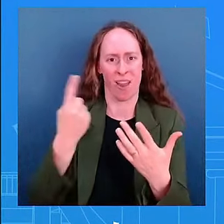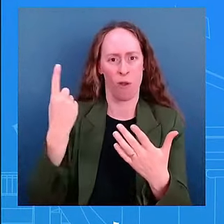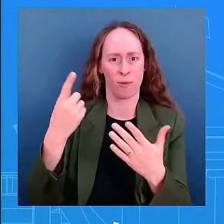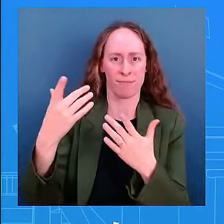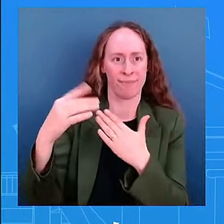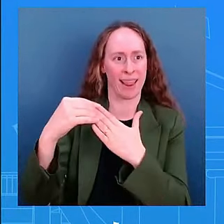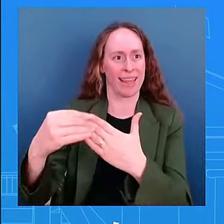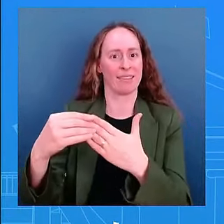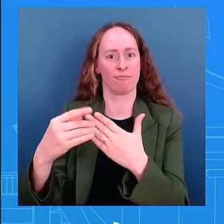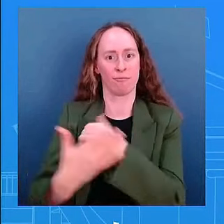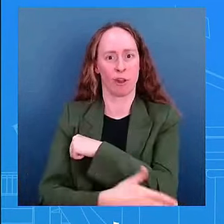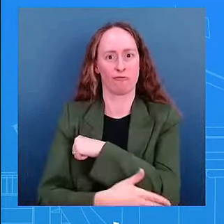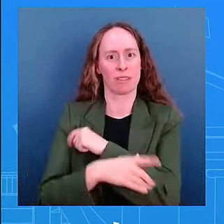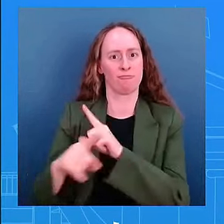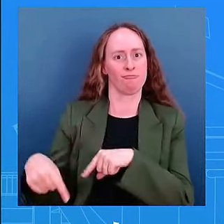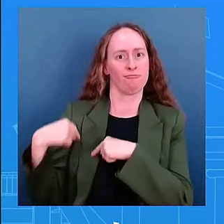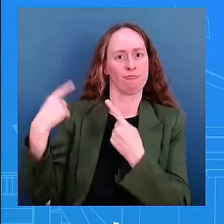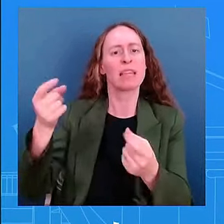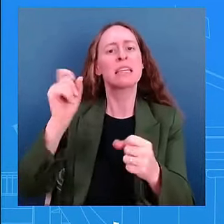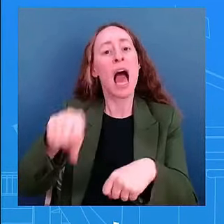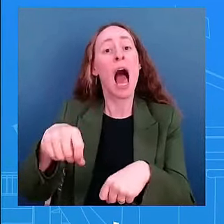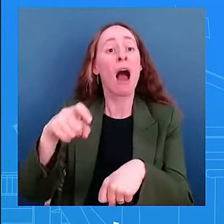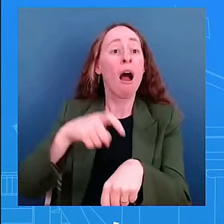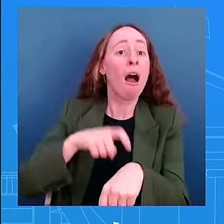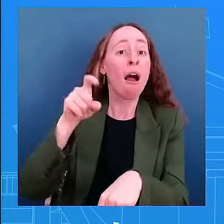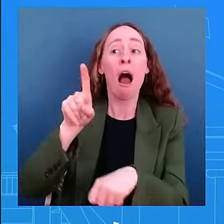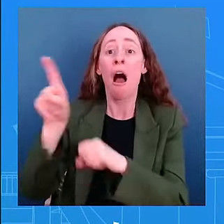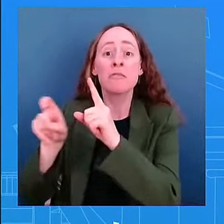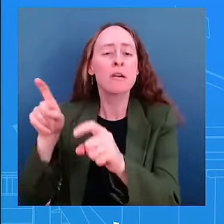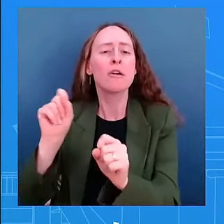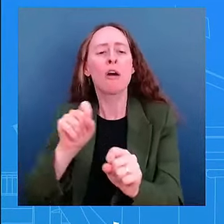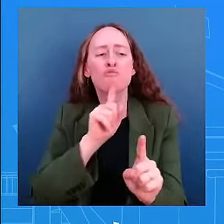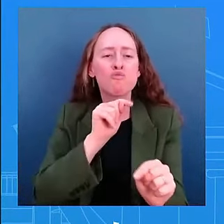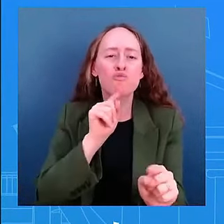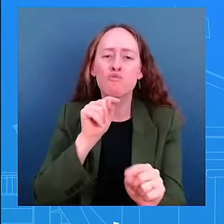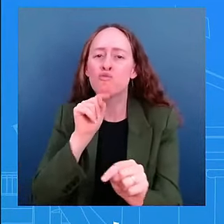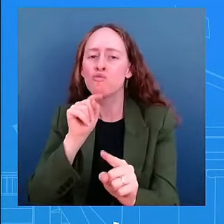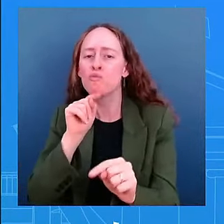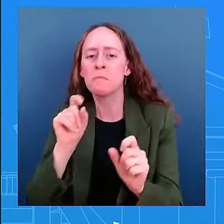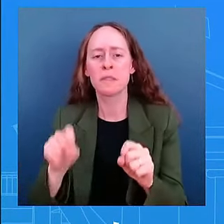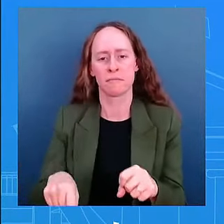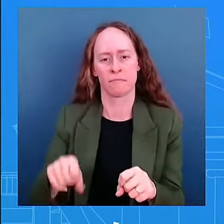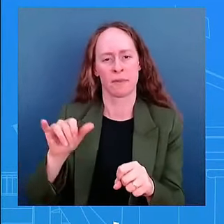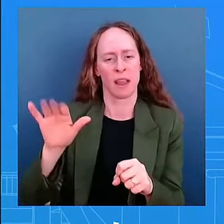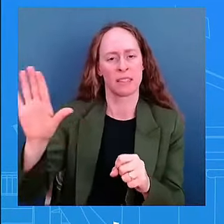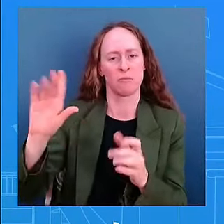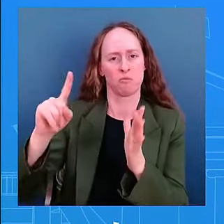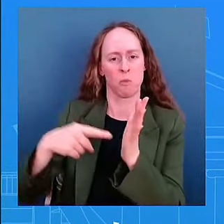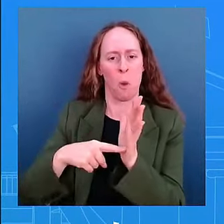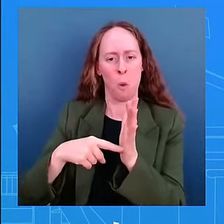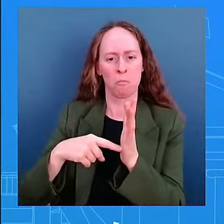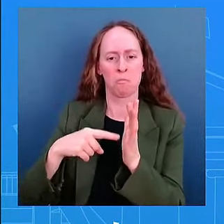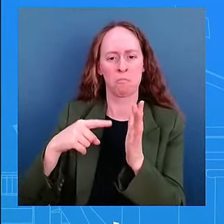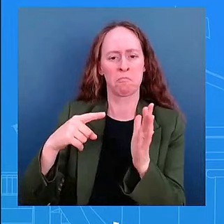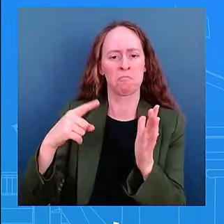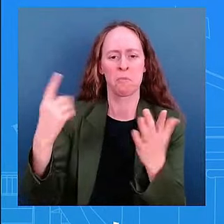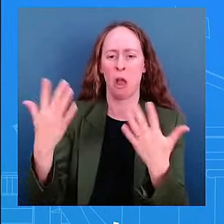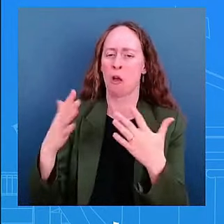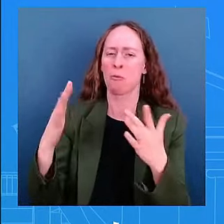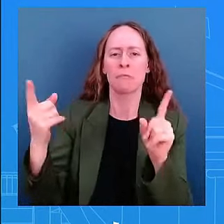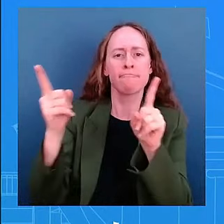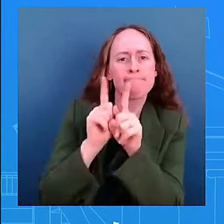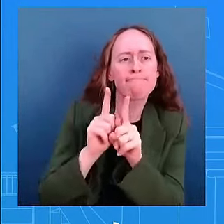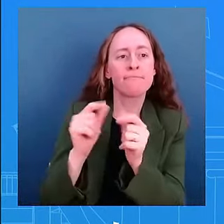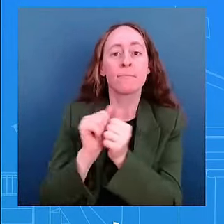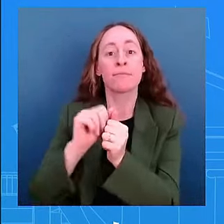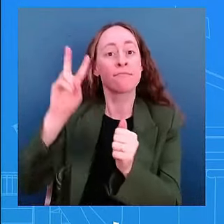think he's that is certainly a role that he plays as well with the vice president i'm not going to speak to the campaign but certainly when the vice